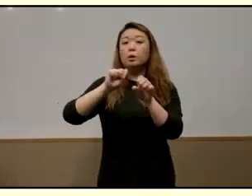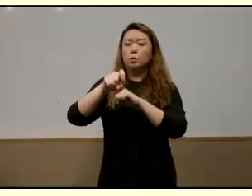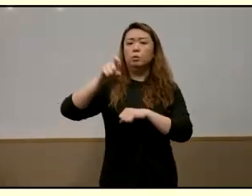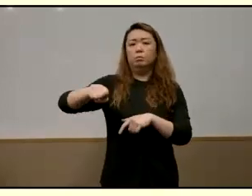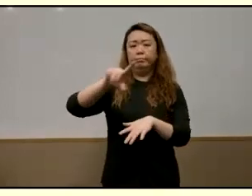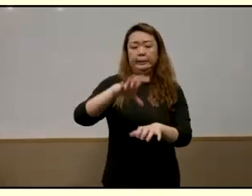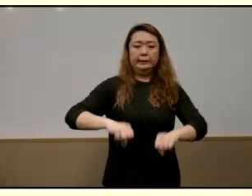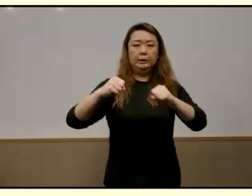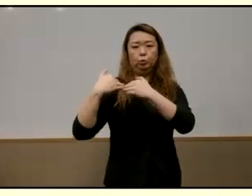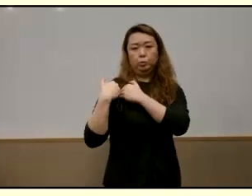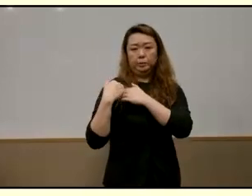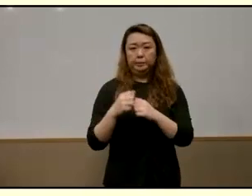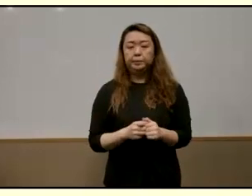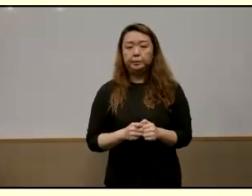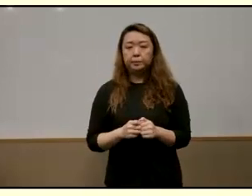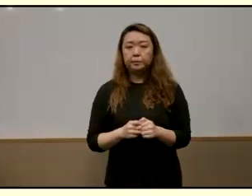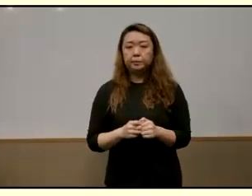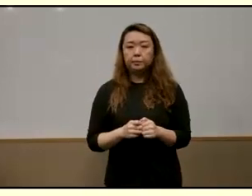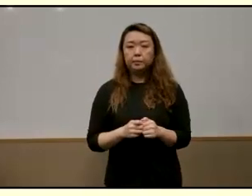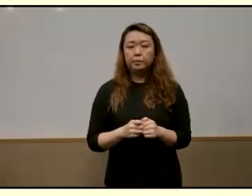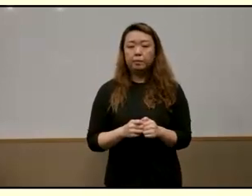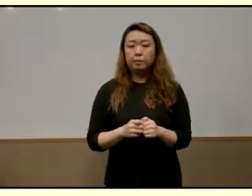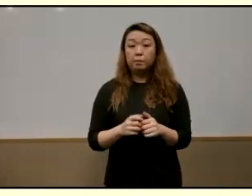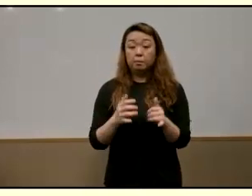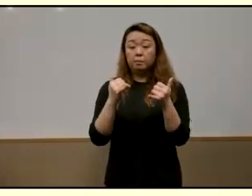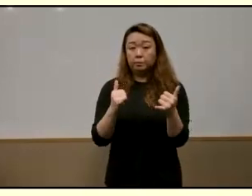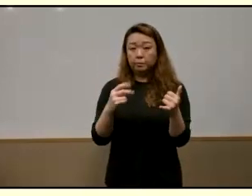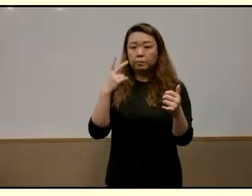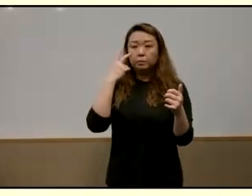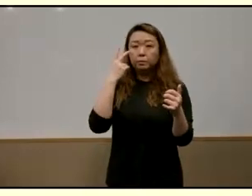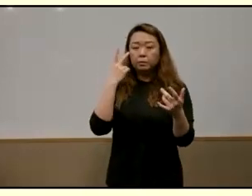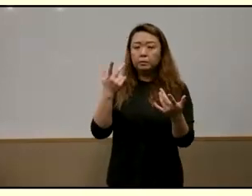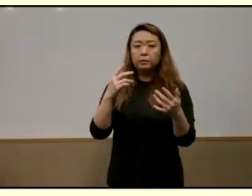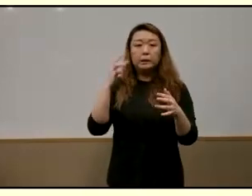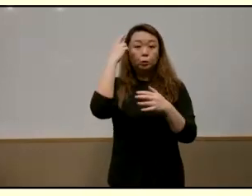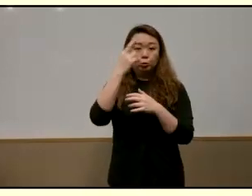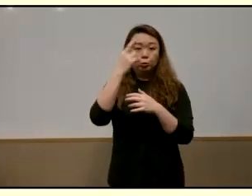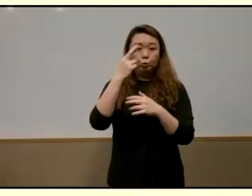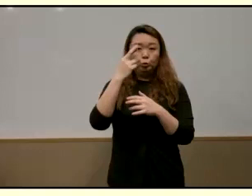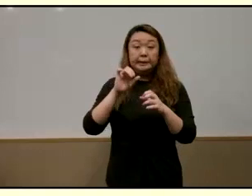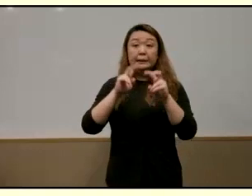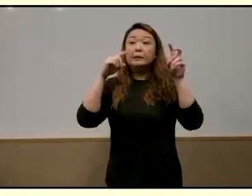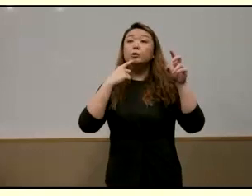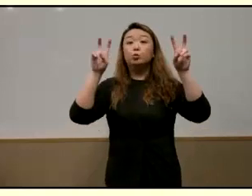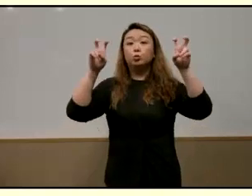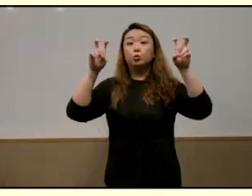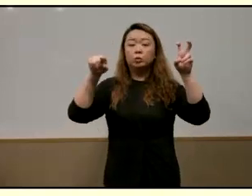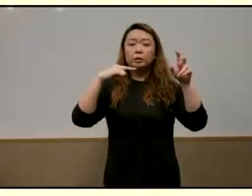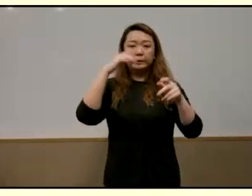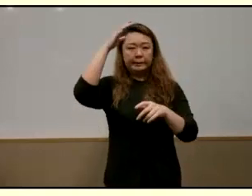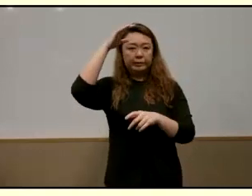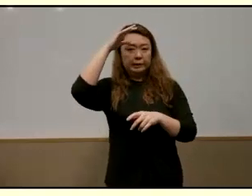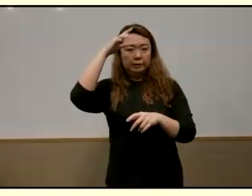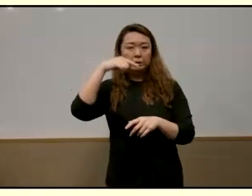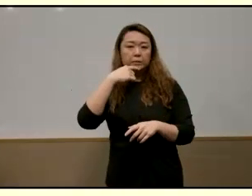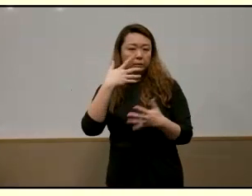responsibility so we see this chain of reasoning in red here in this quote by one father srinivas